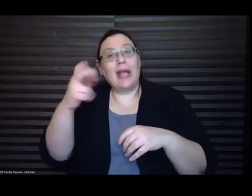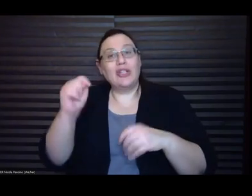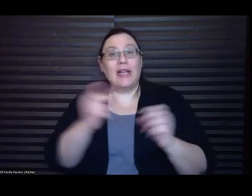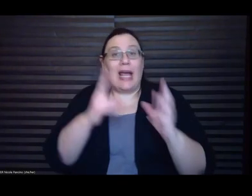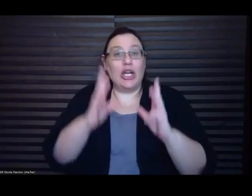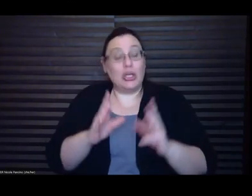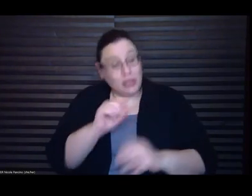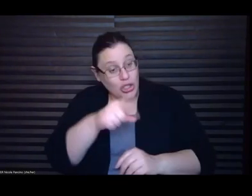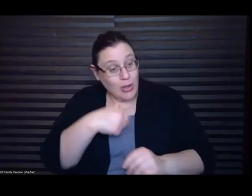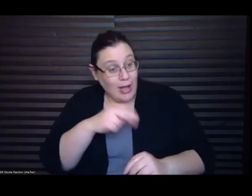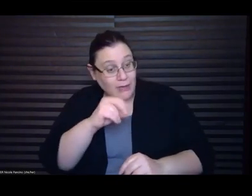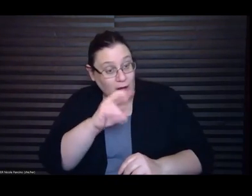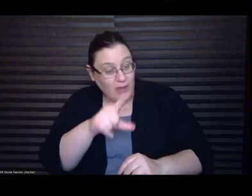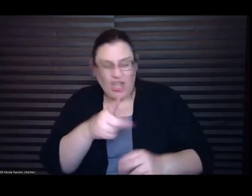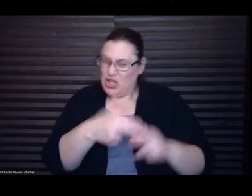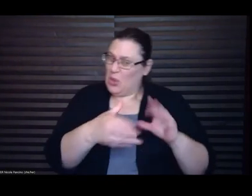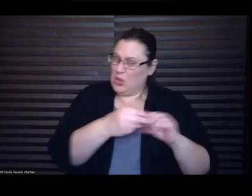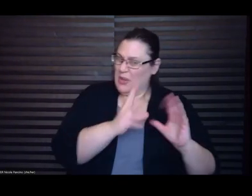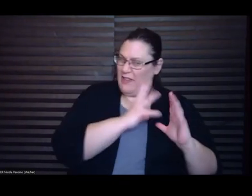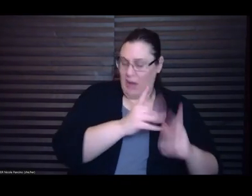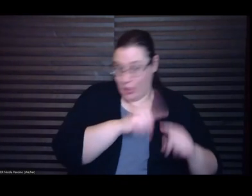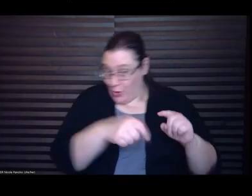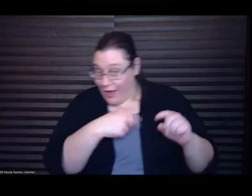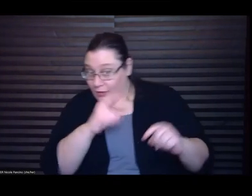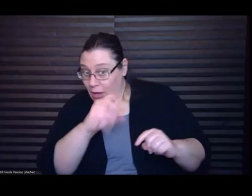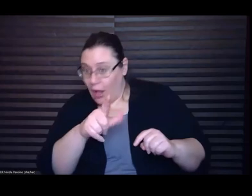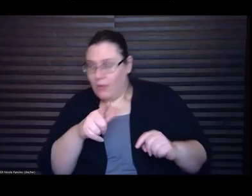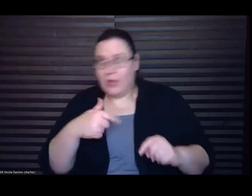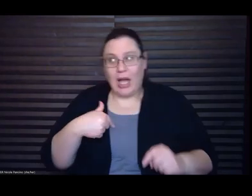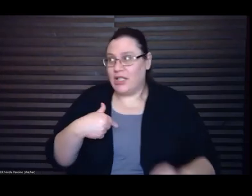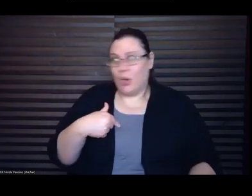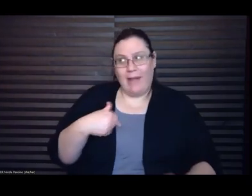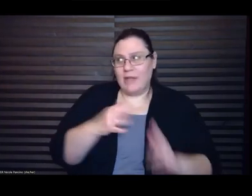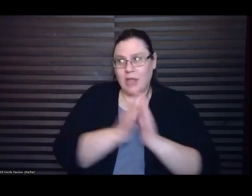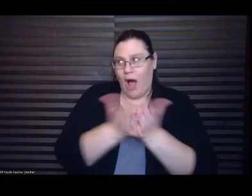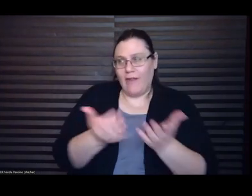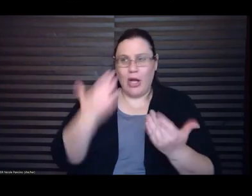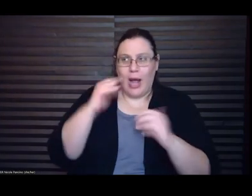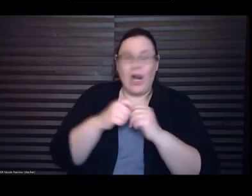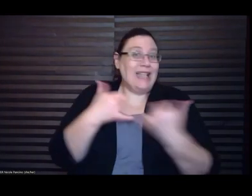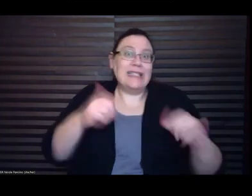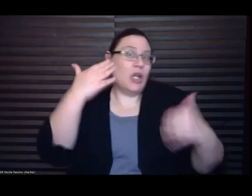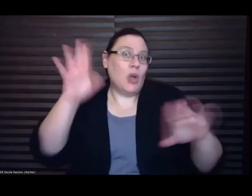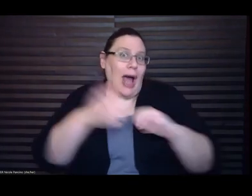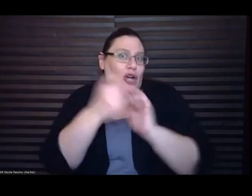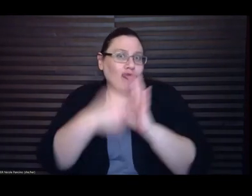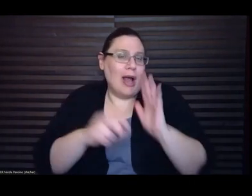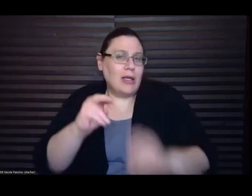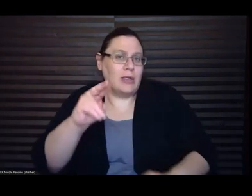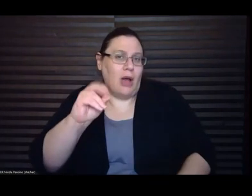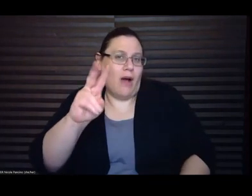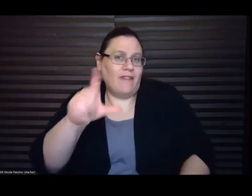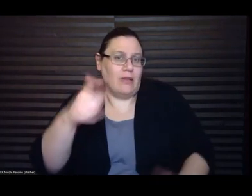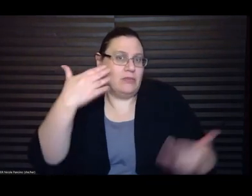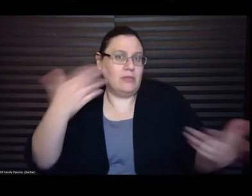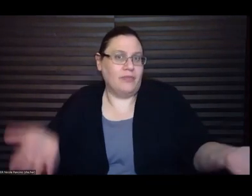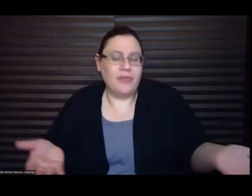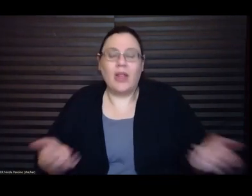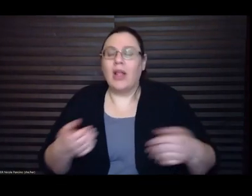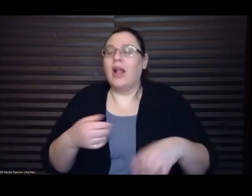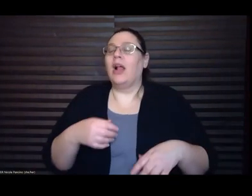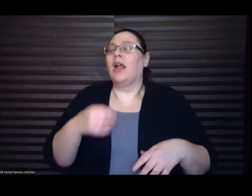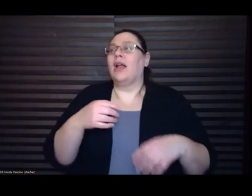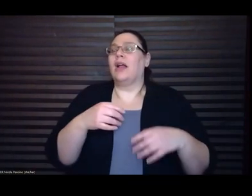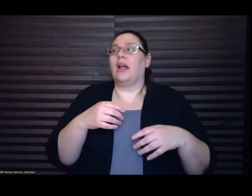I don't have a novel I don't know how to write I still know how to write a novel you know and I was like I just have this collection but it's really good and it's done